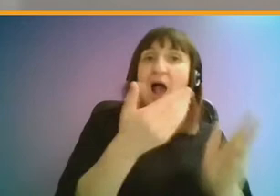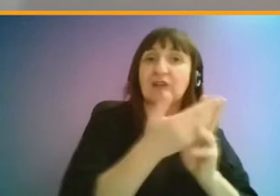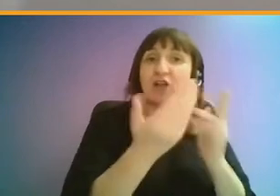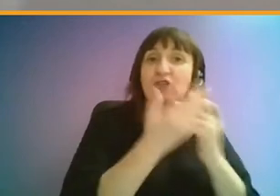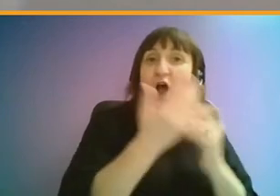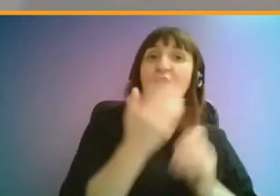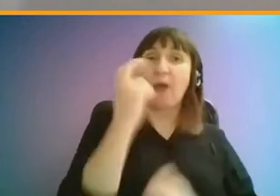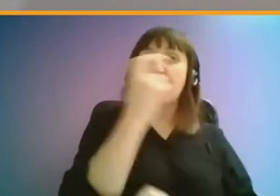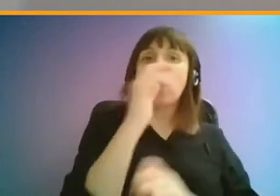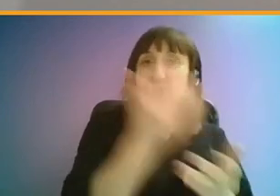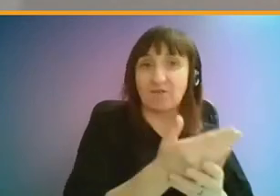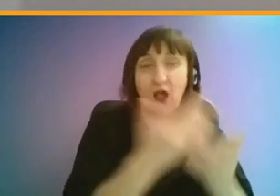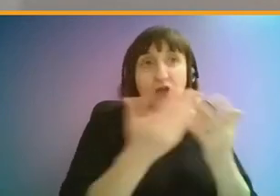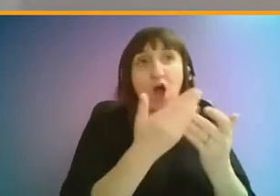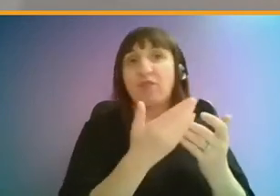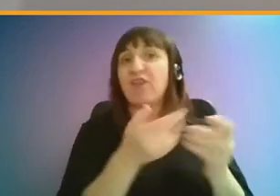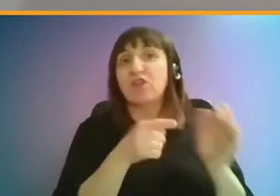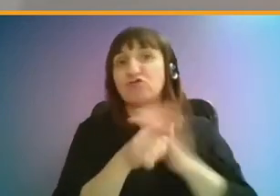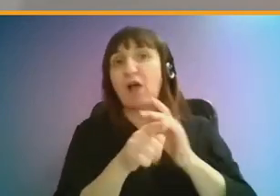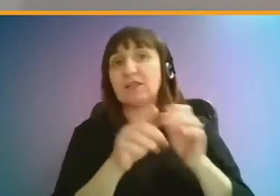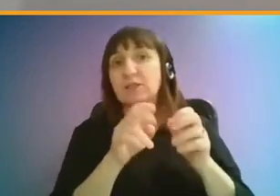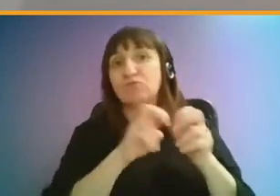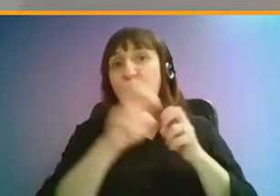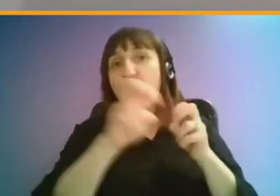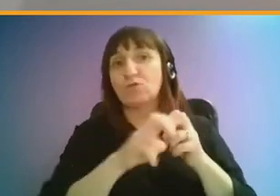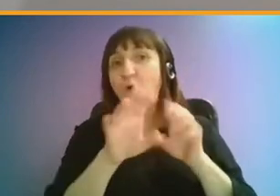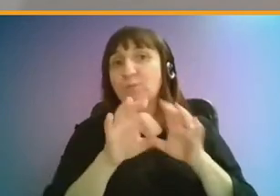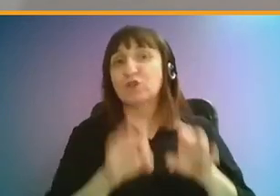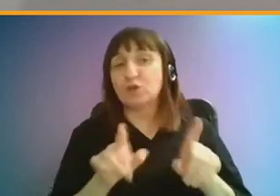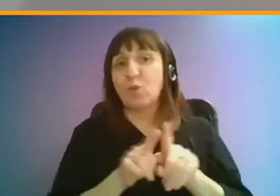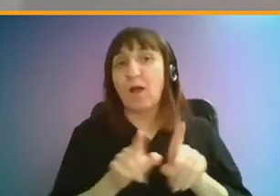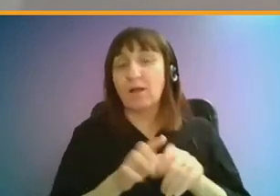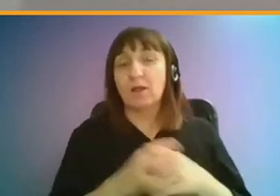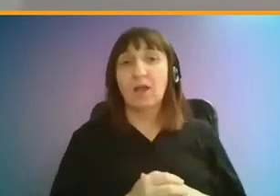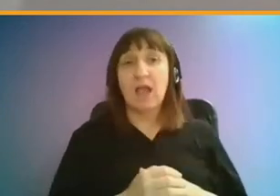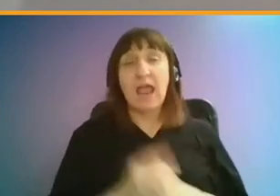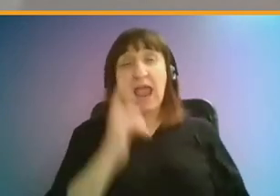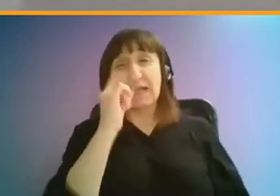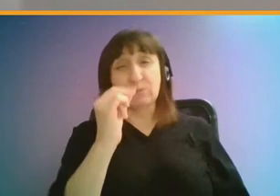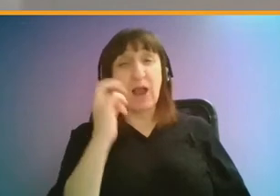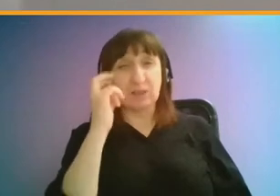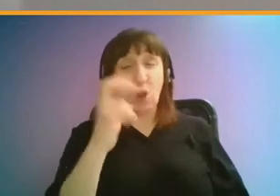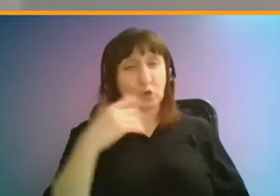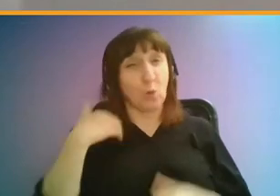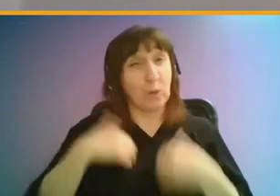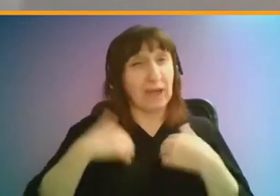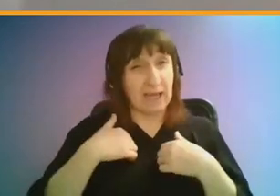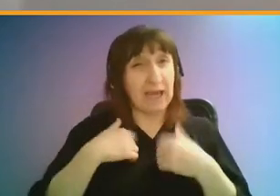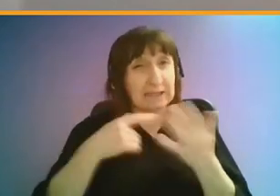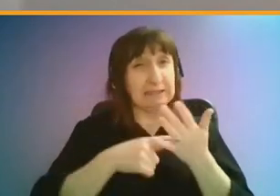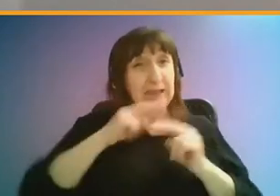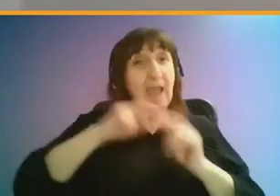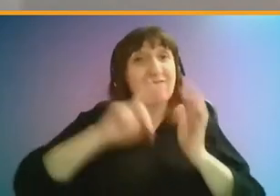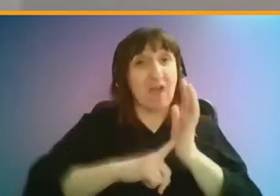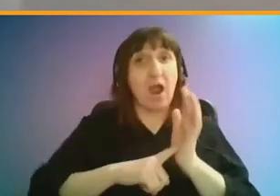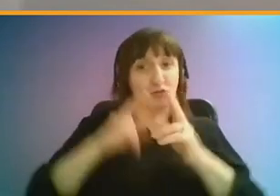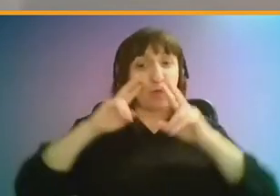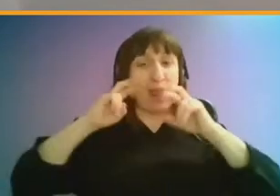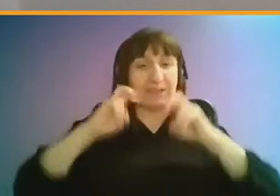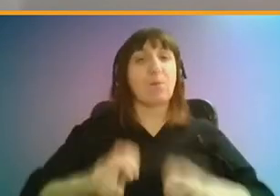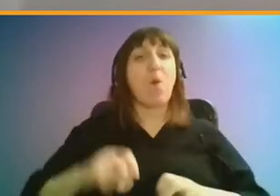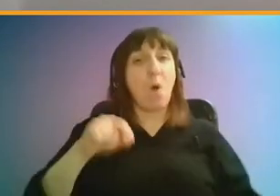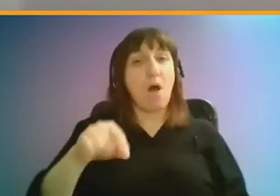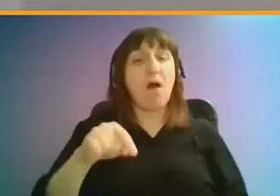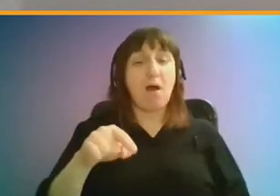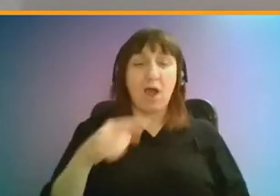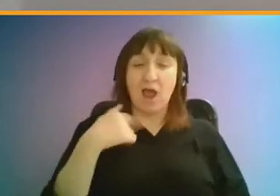and other transport options. And yes, also on the express bus is something we were keen for at TfL to further explore. There are